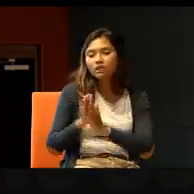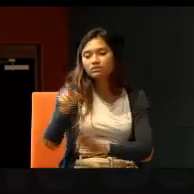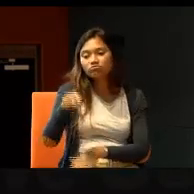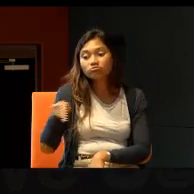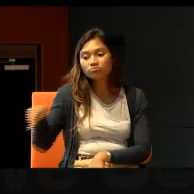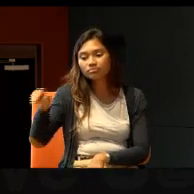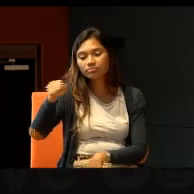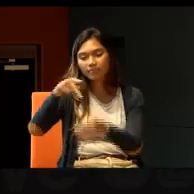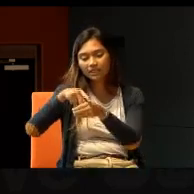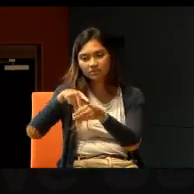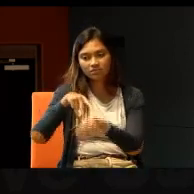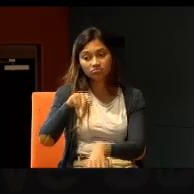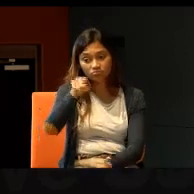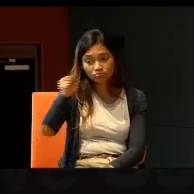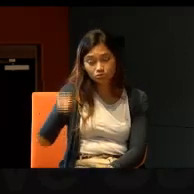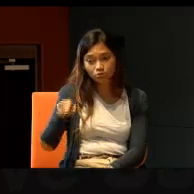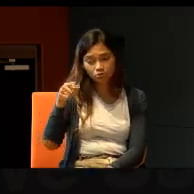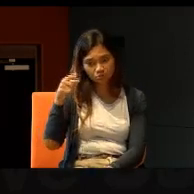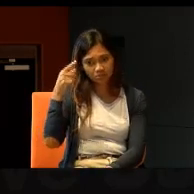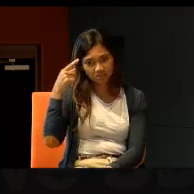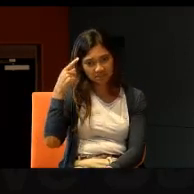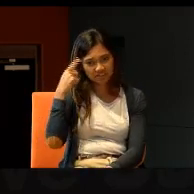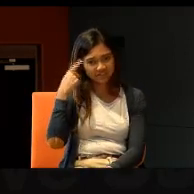do you think, are you optimistic that,